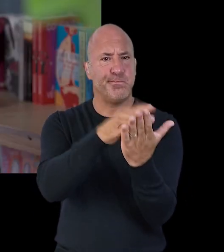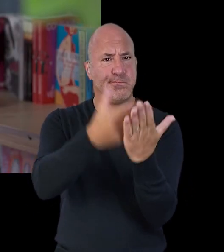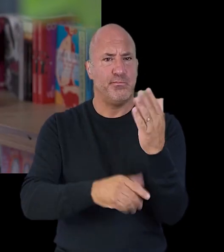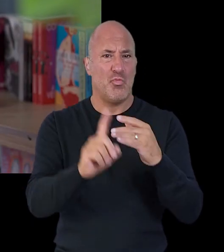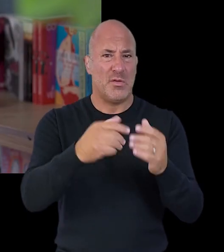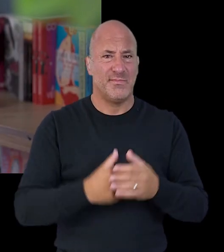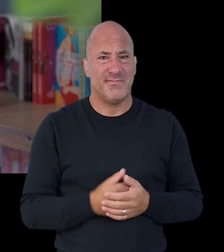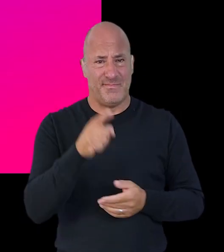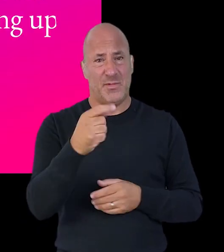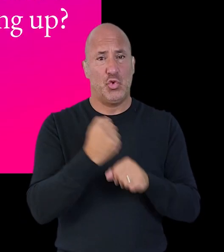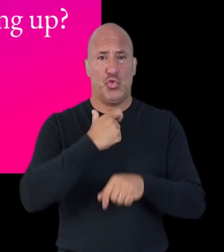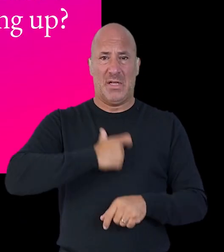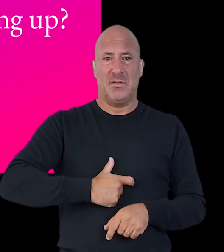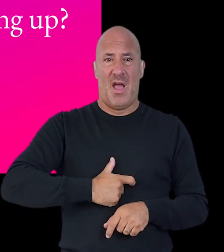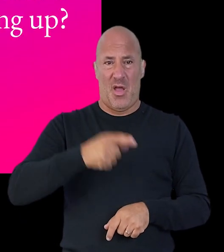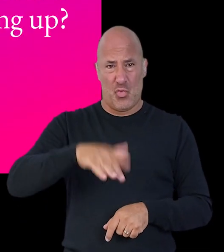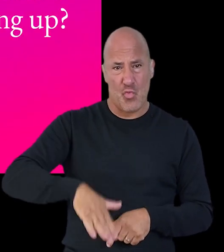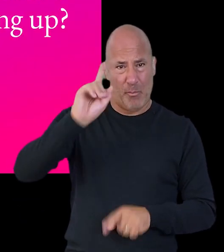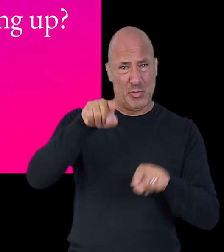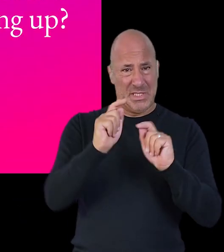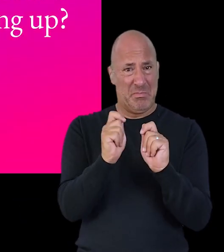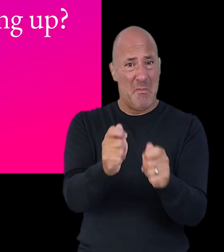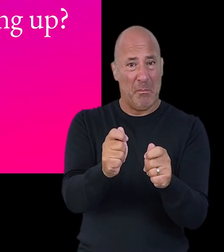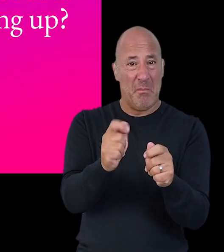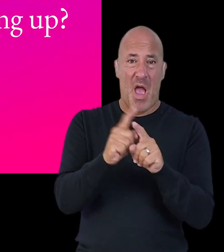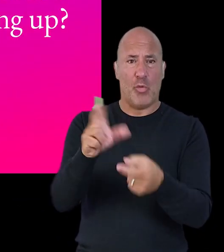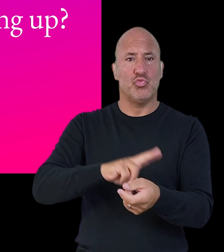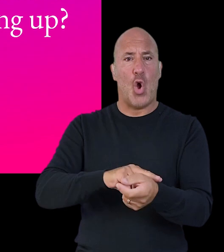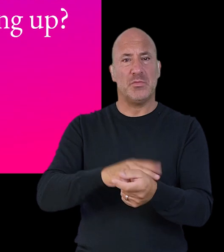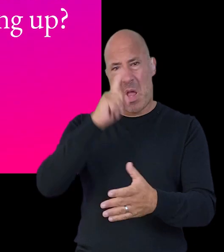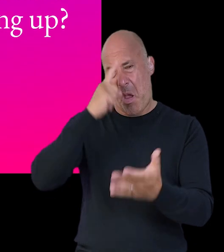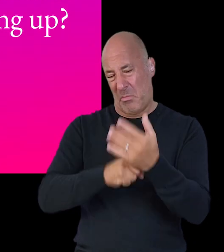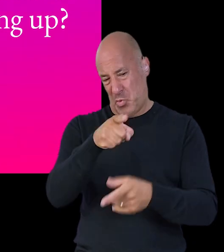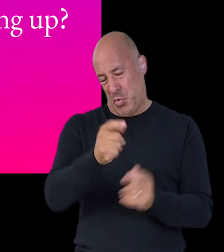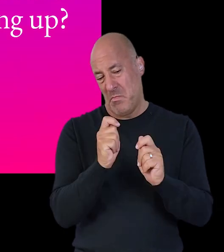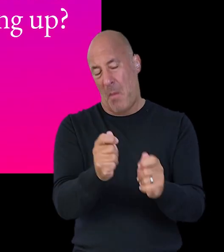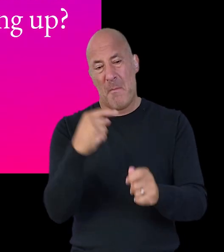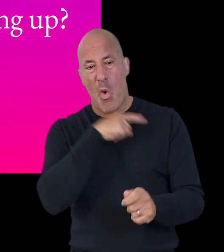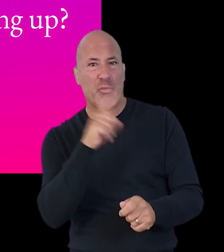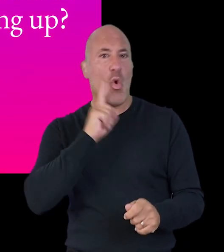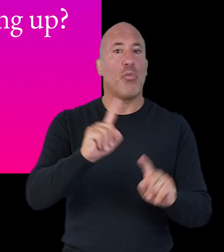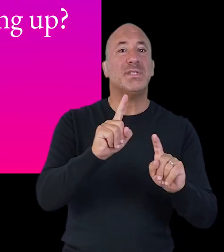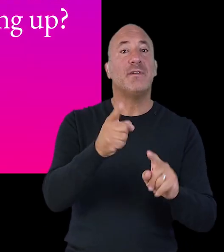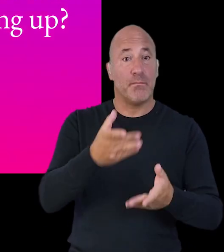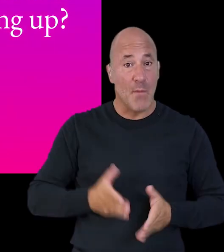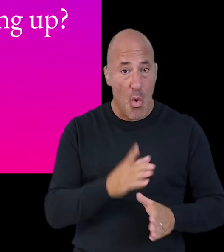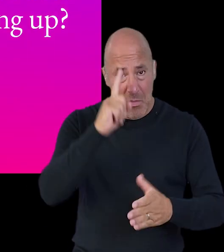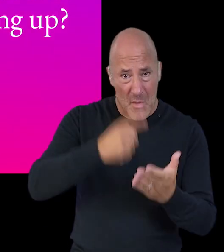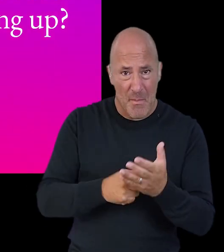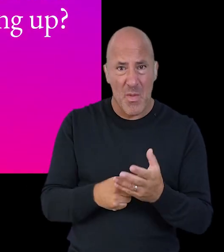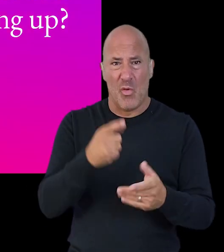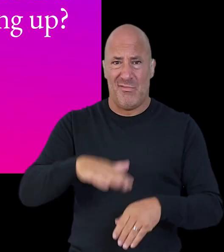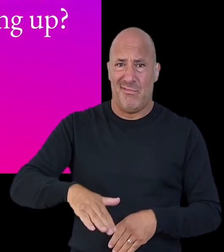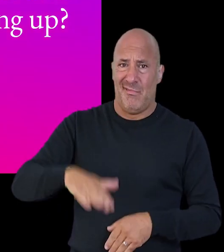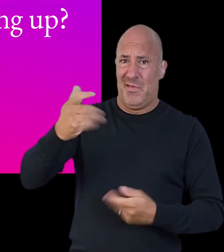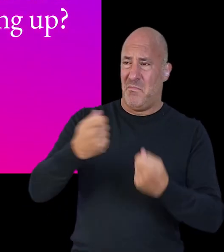other things to include in your statements are what gender identity were you raised as and why for example did a doctor make a decision about this when you were